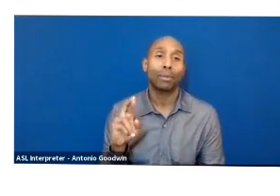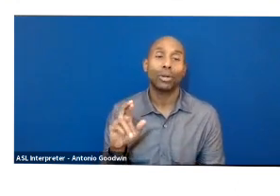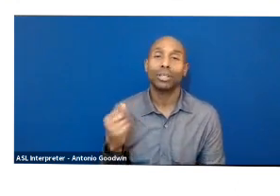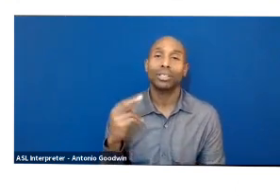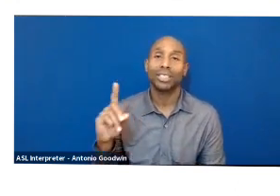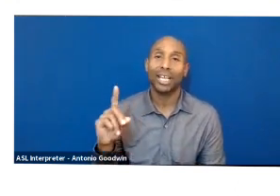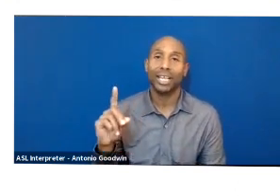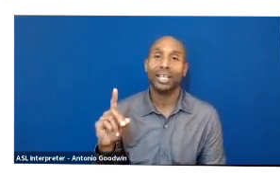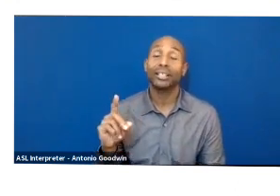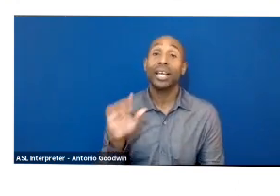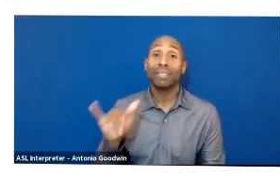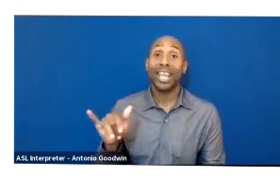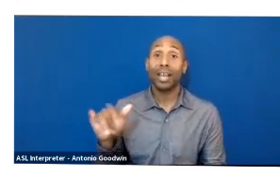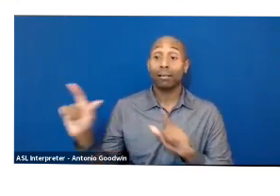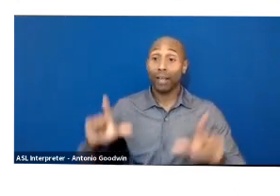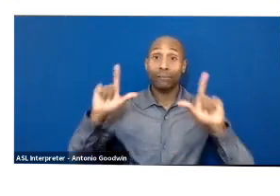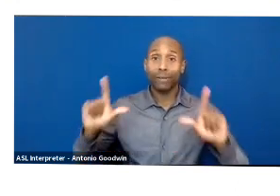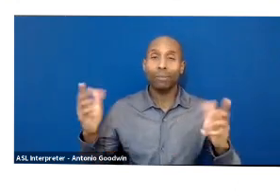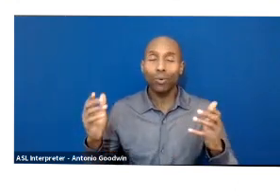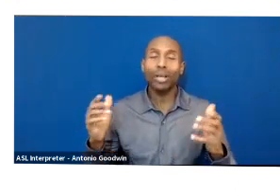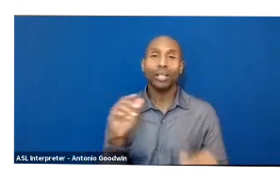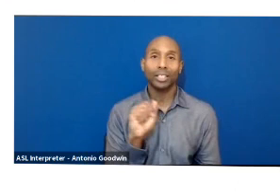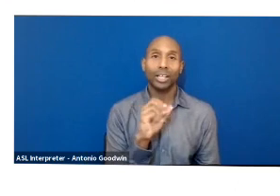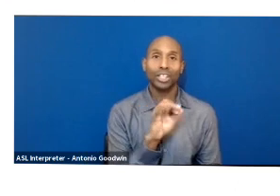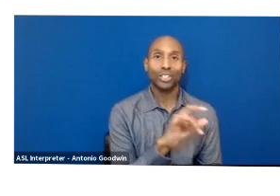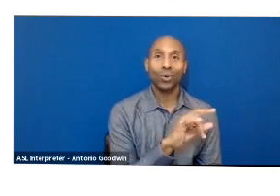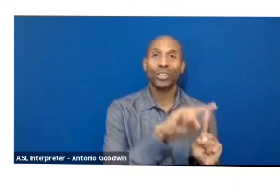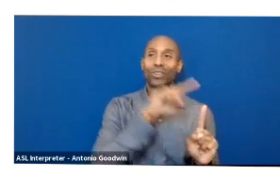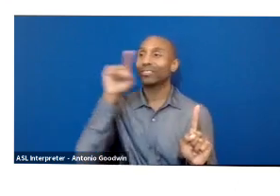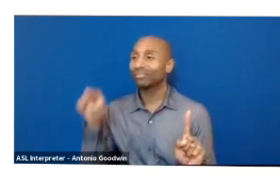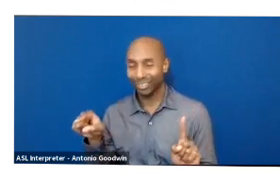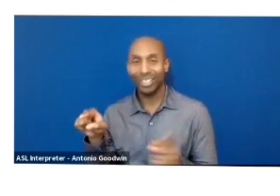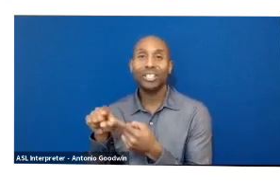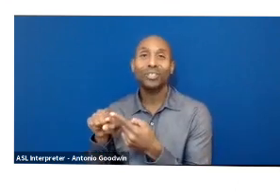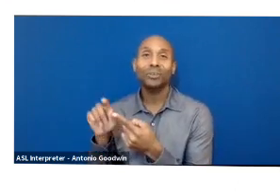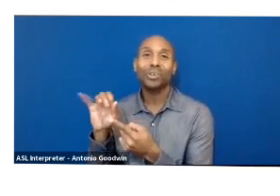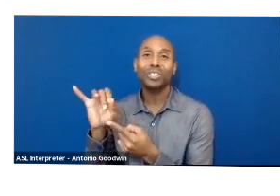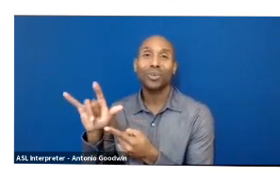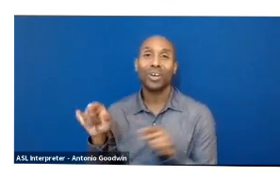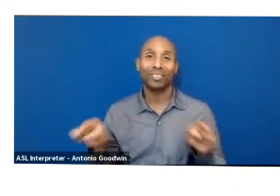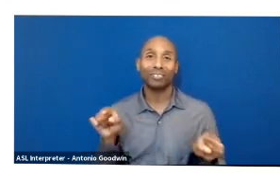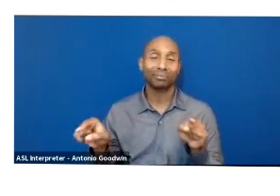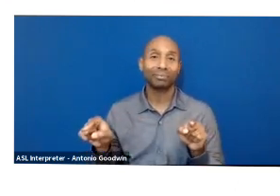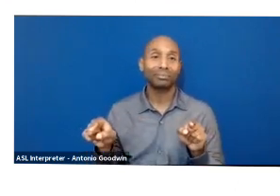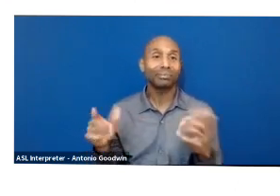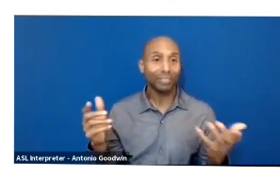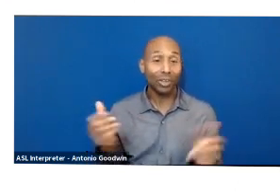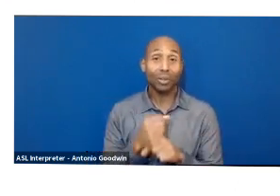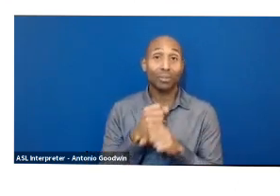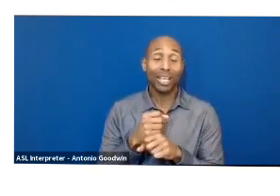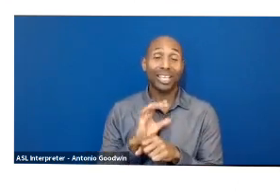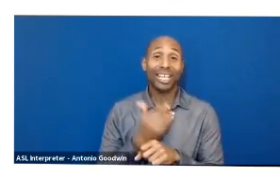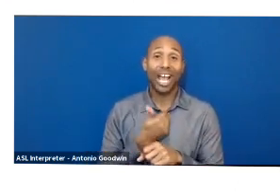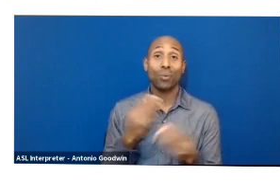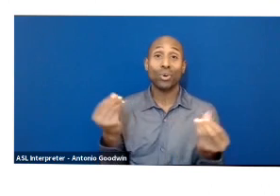talks about a circular model for producing our clothing and our textiles and our fibers from soil to soil.